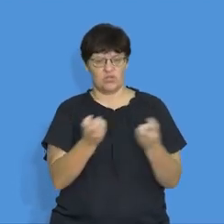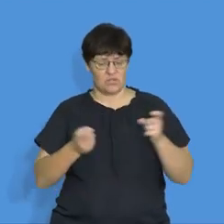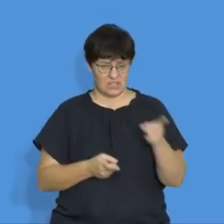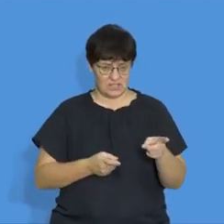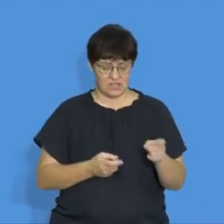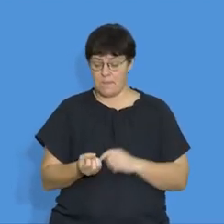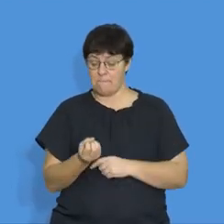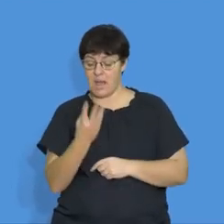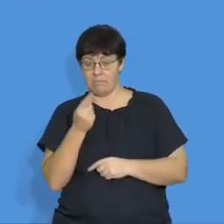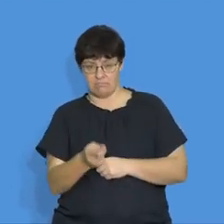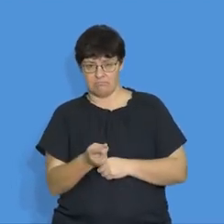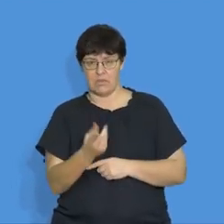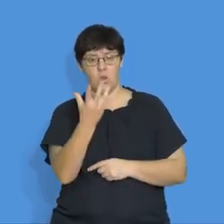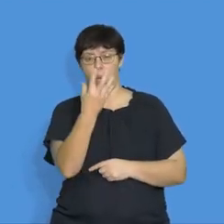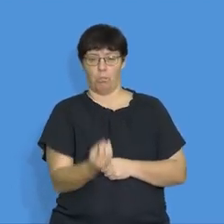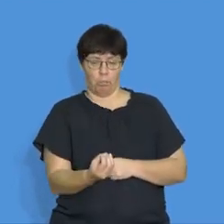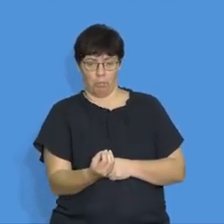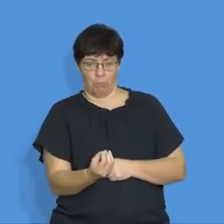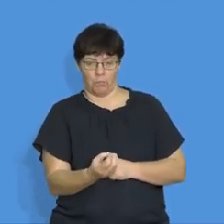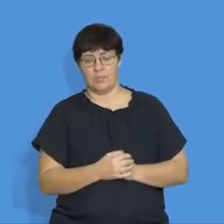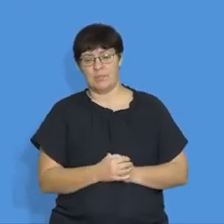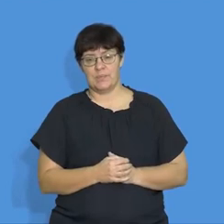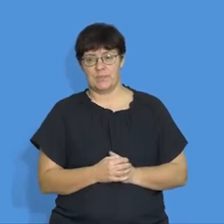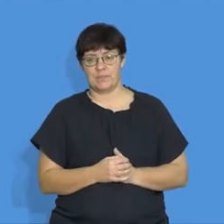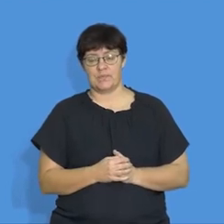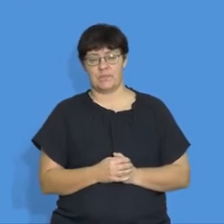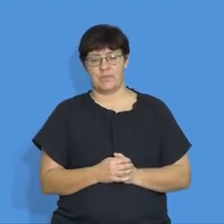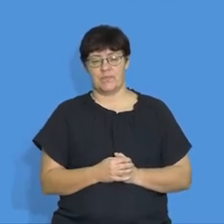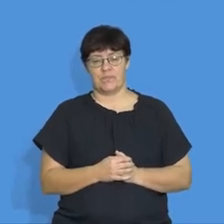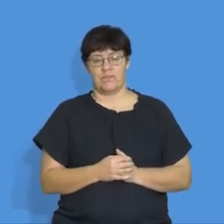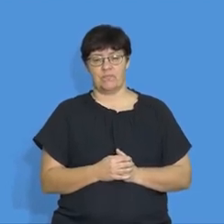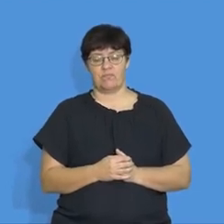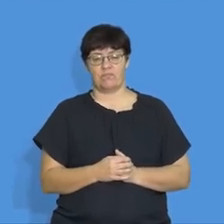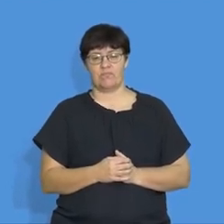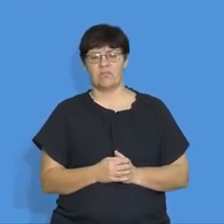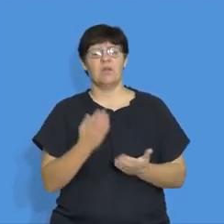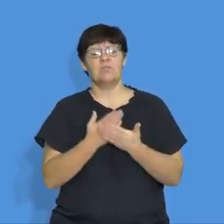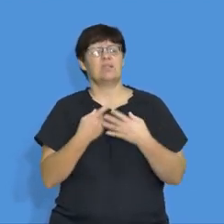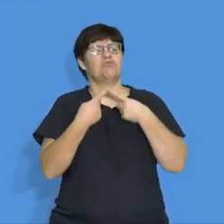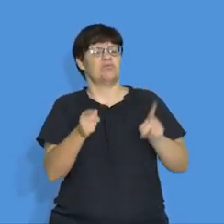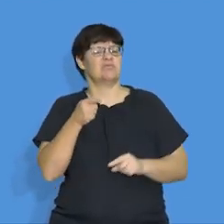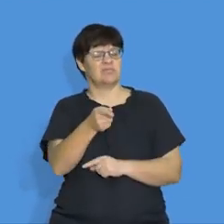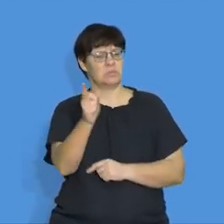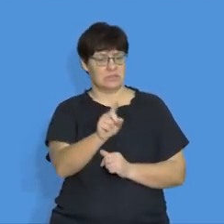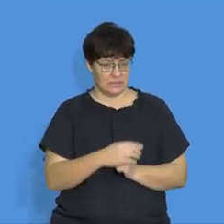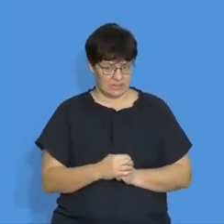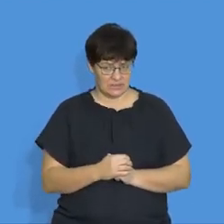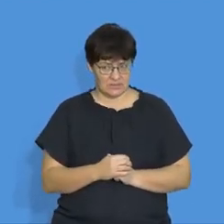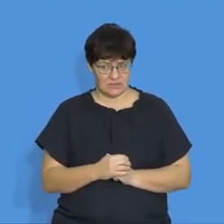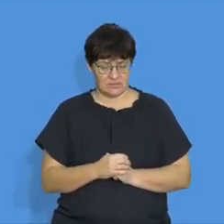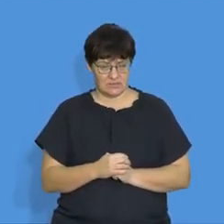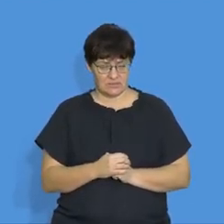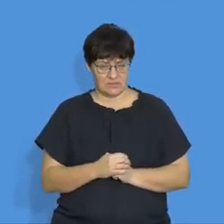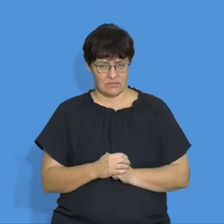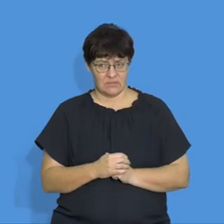light bulb is not glowing, okay? Right. Now, what is potential difference as a physical